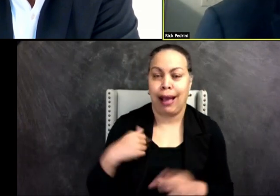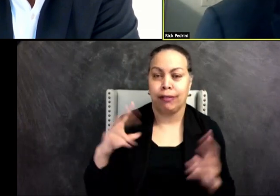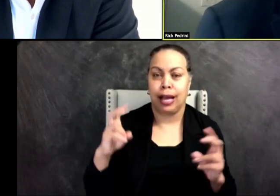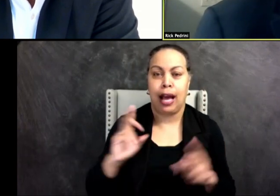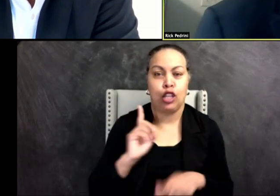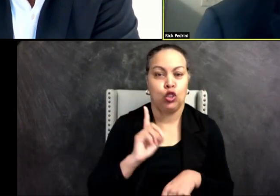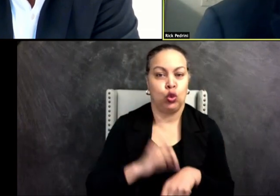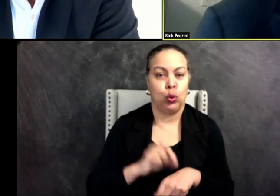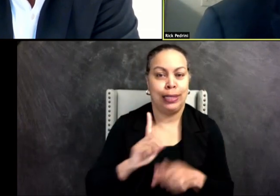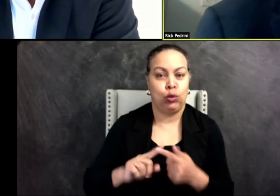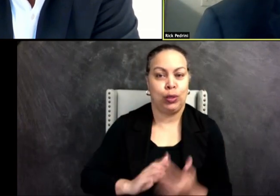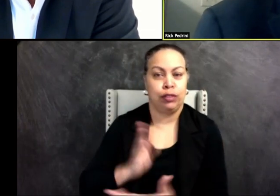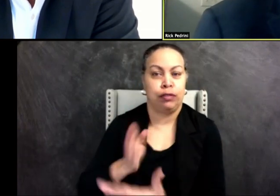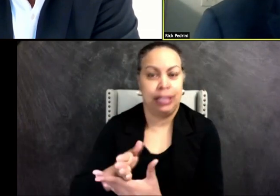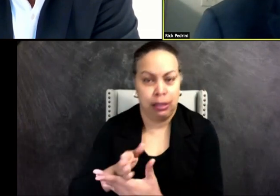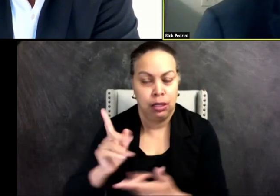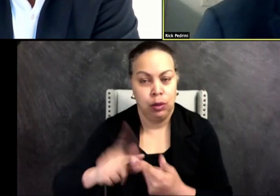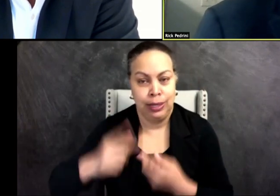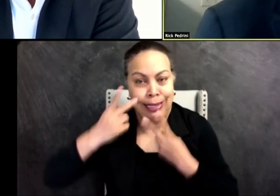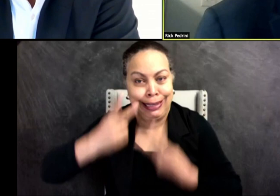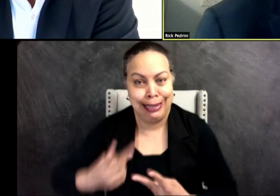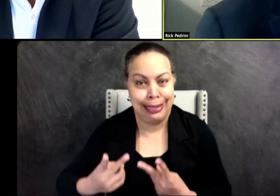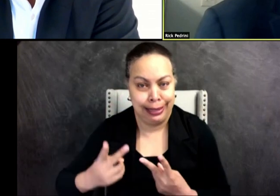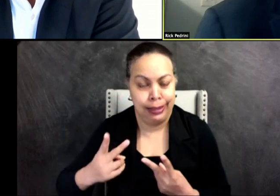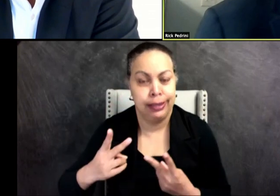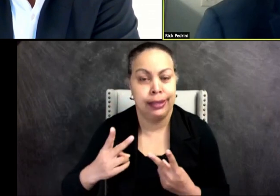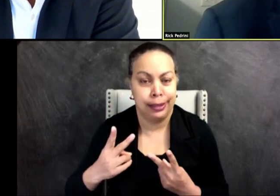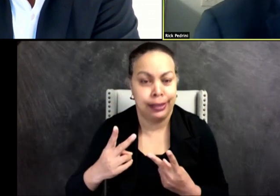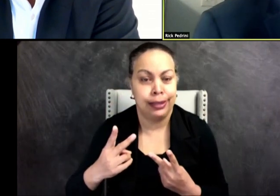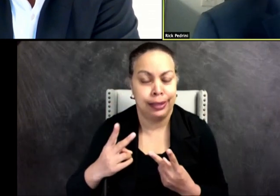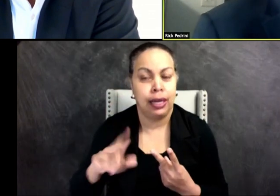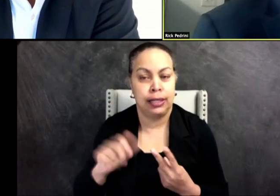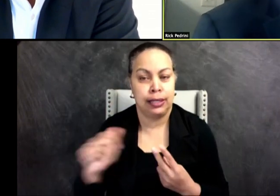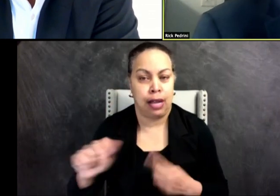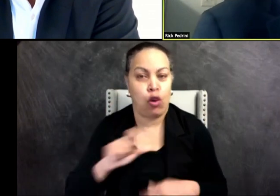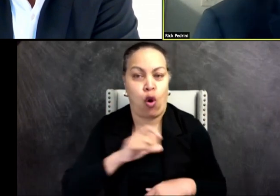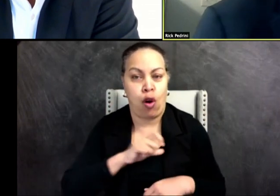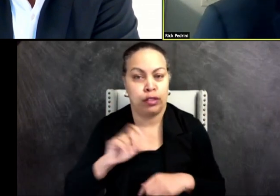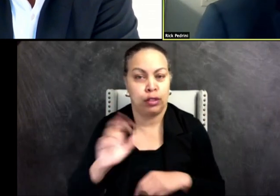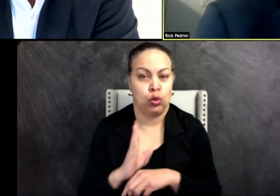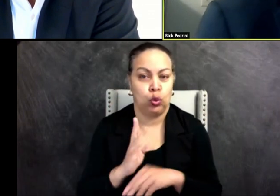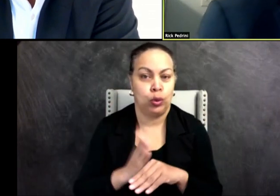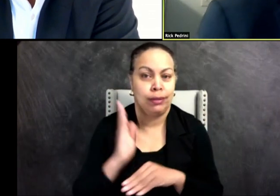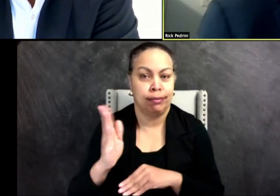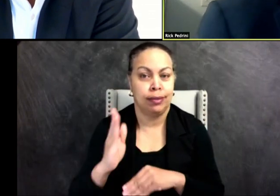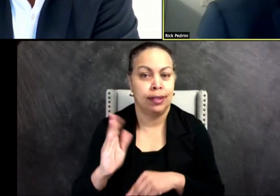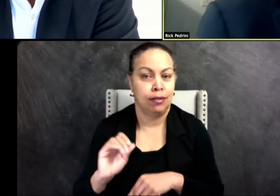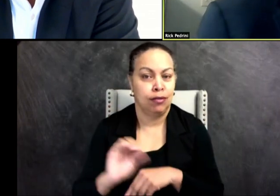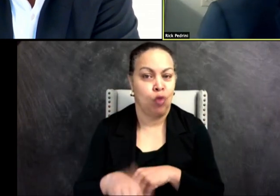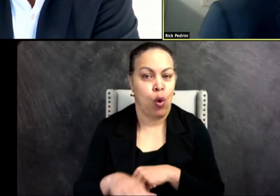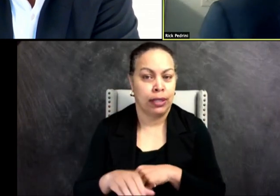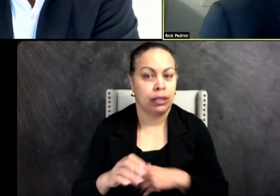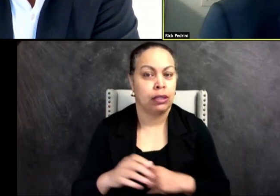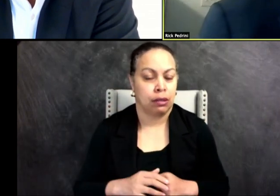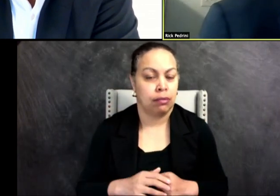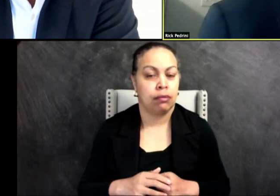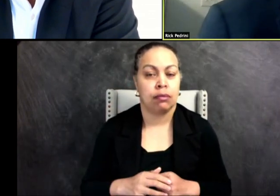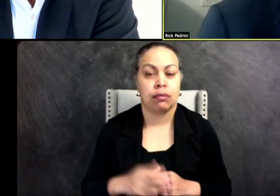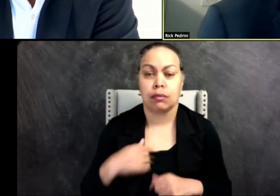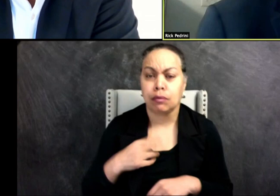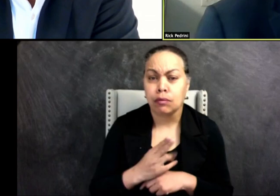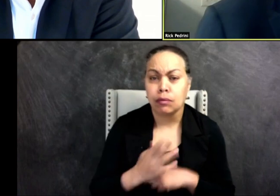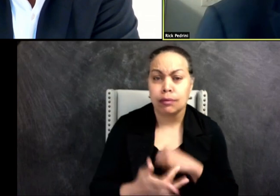when, when they see, uh, what they would perceive as excessive force. We're using technology